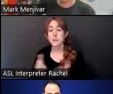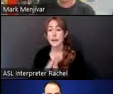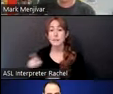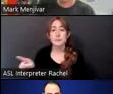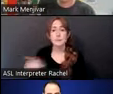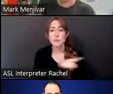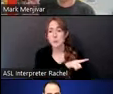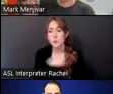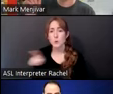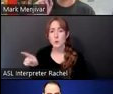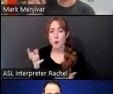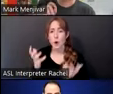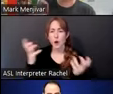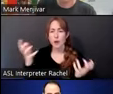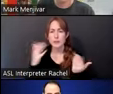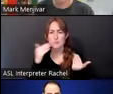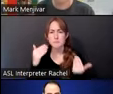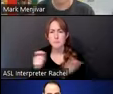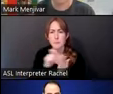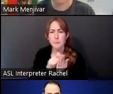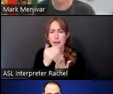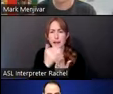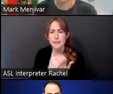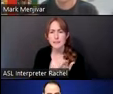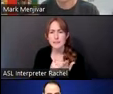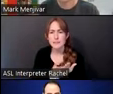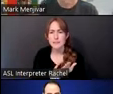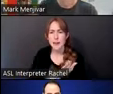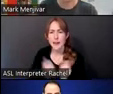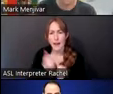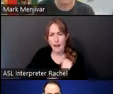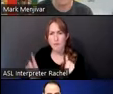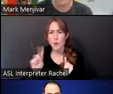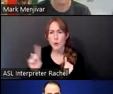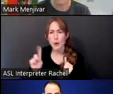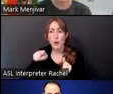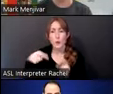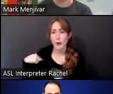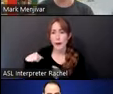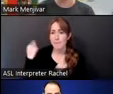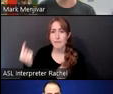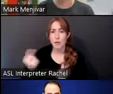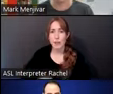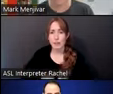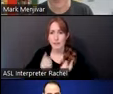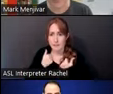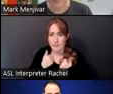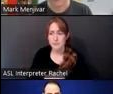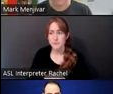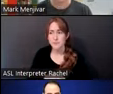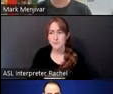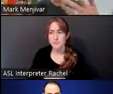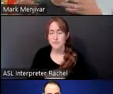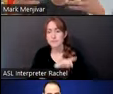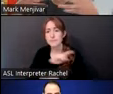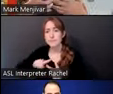down, make a list of every place that they had ever lived. And then adding on to that, writing down every place that their parents had ever lived,